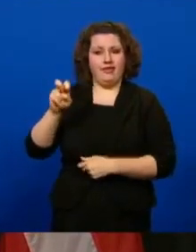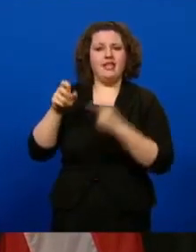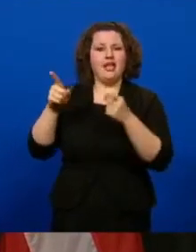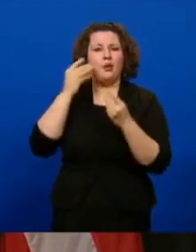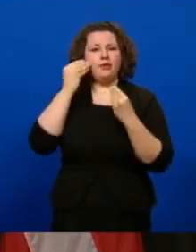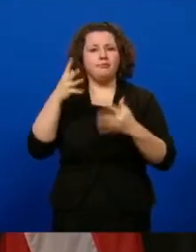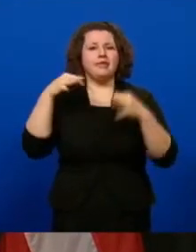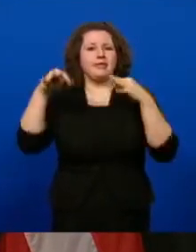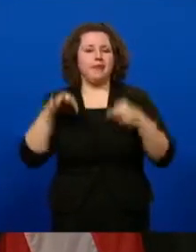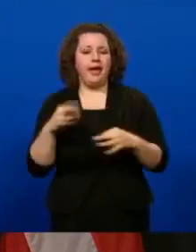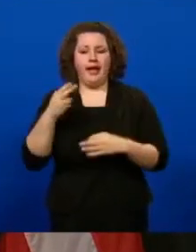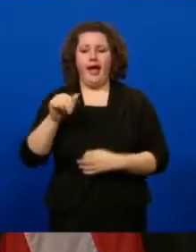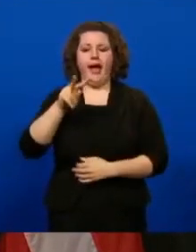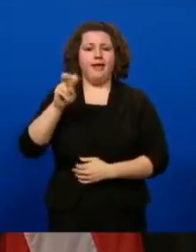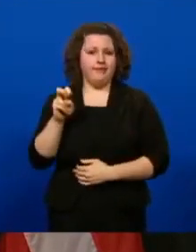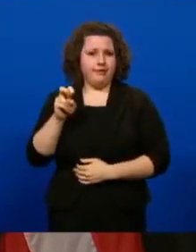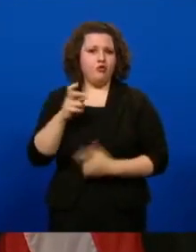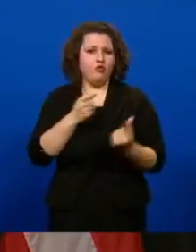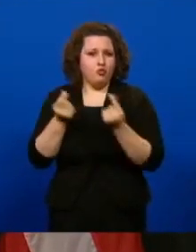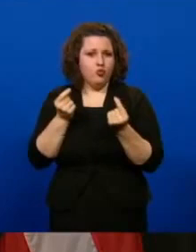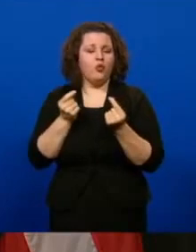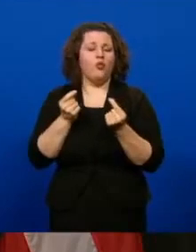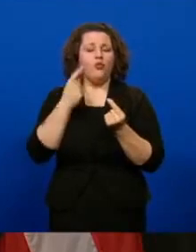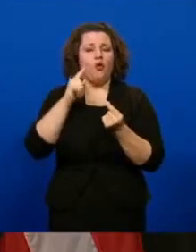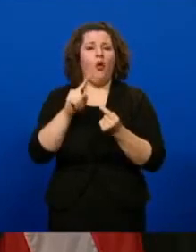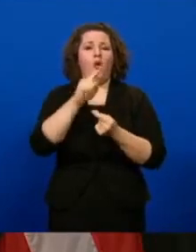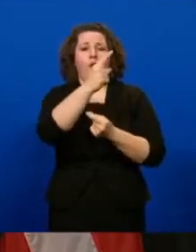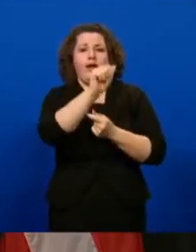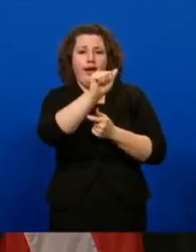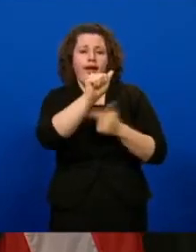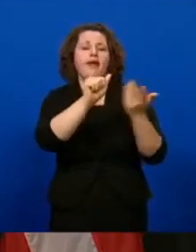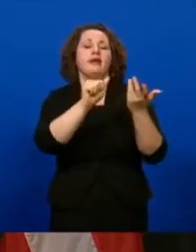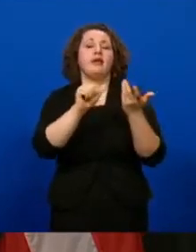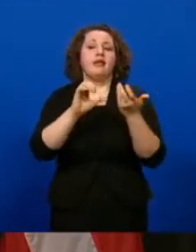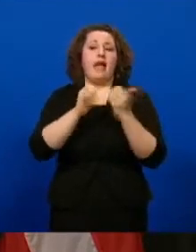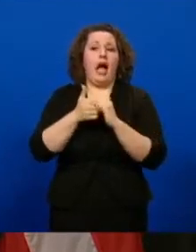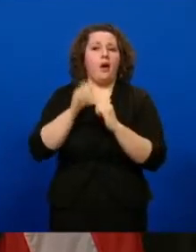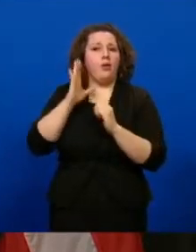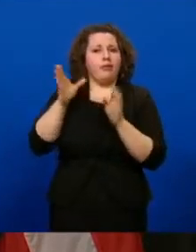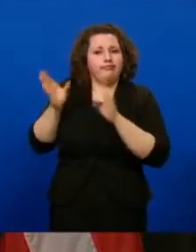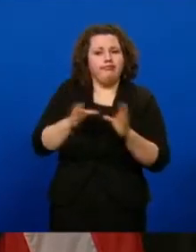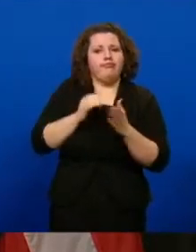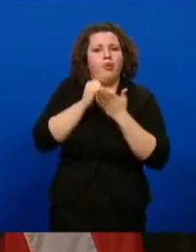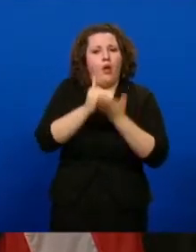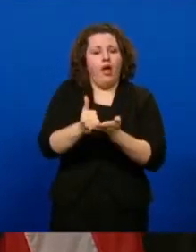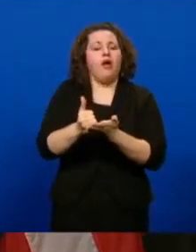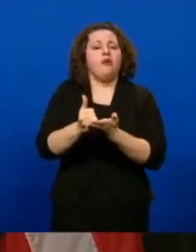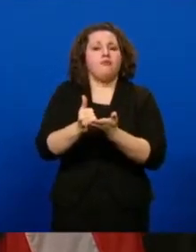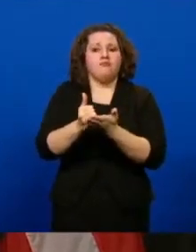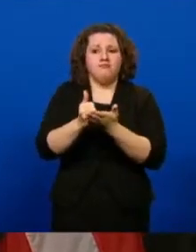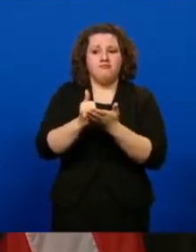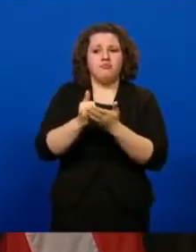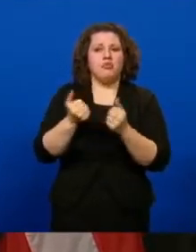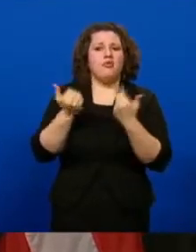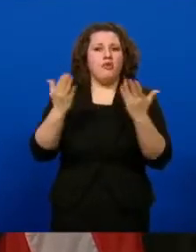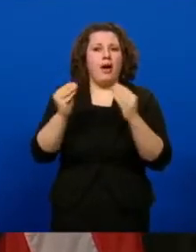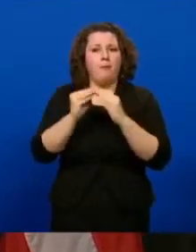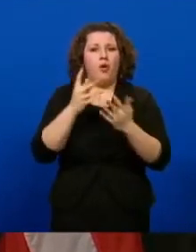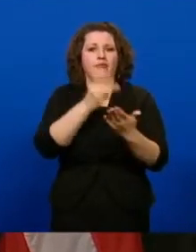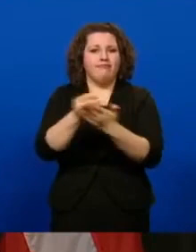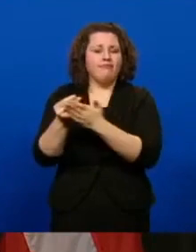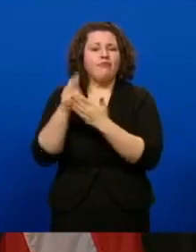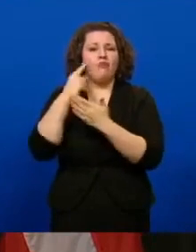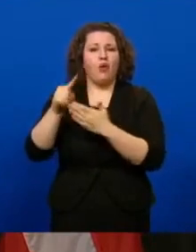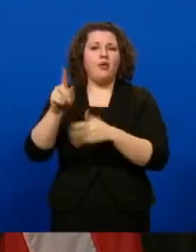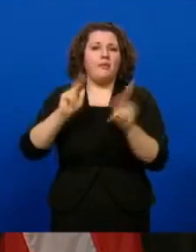will have played in Phase 1A and how they are preparing to help expand access to more Iowans in the coming weeks and